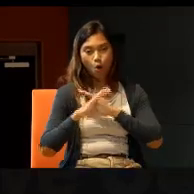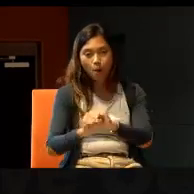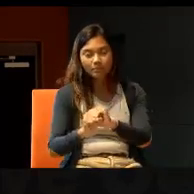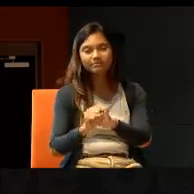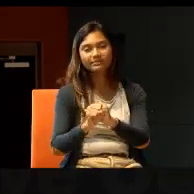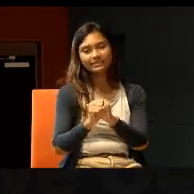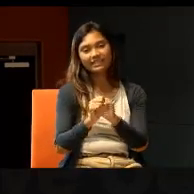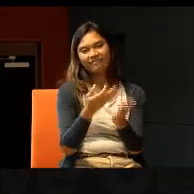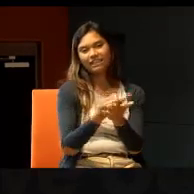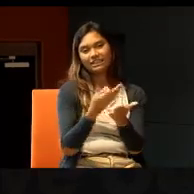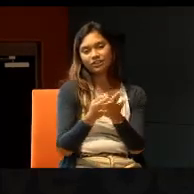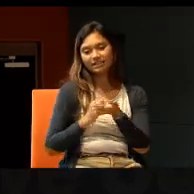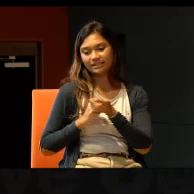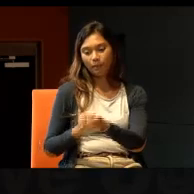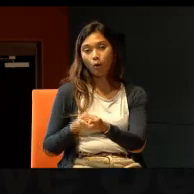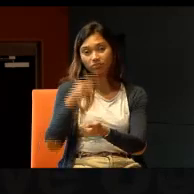financial support,